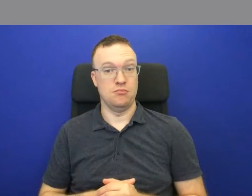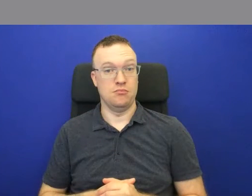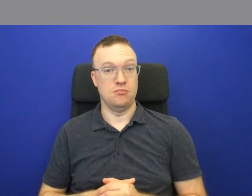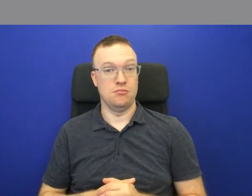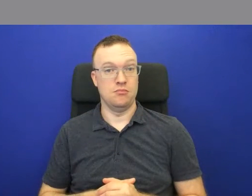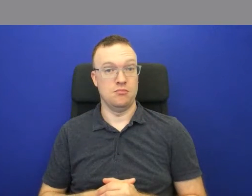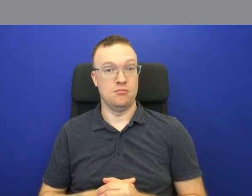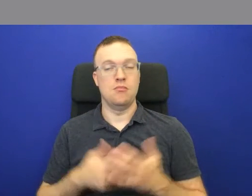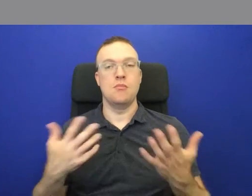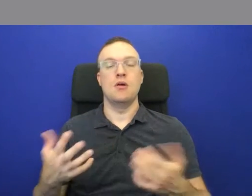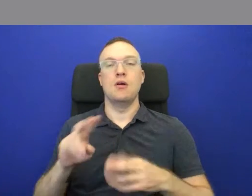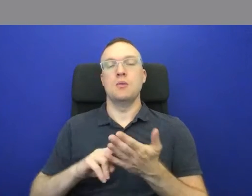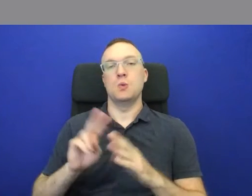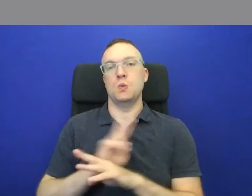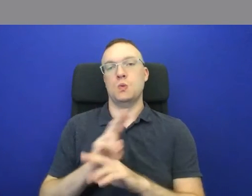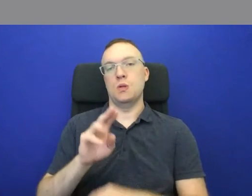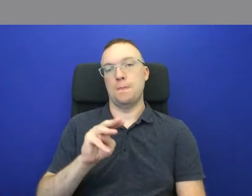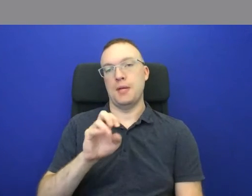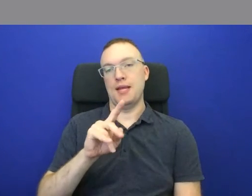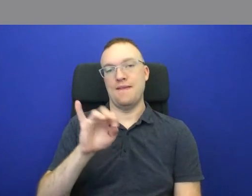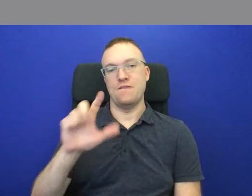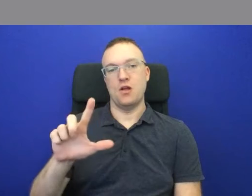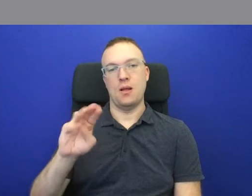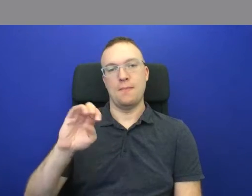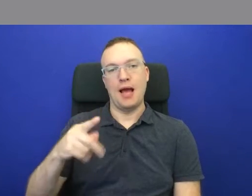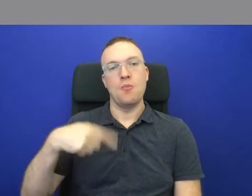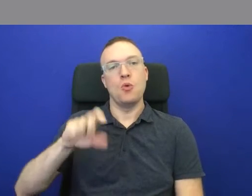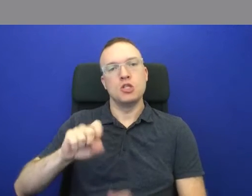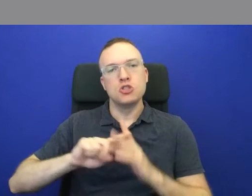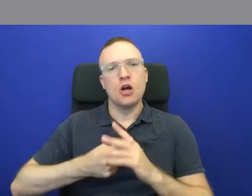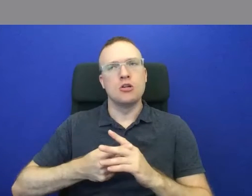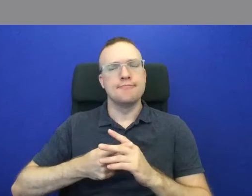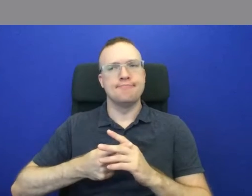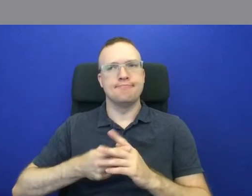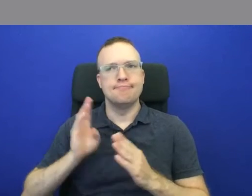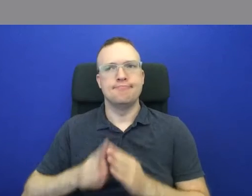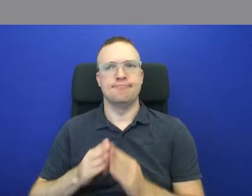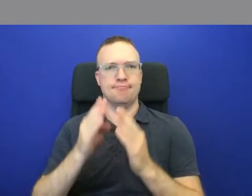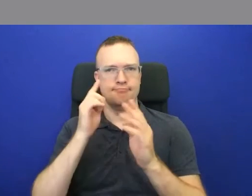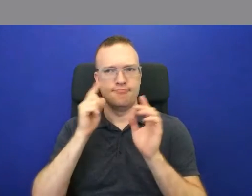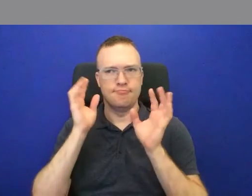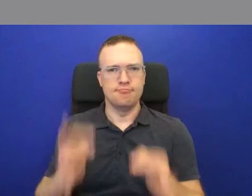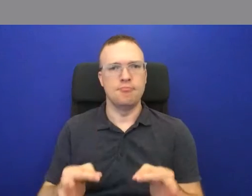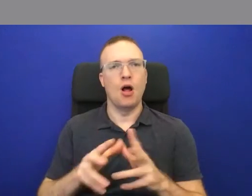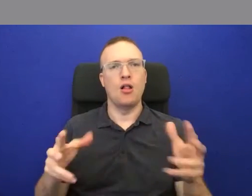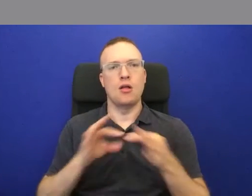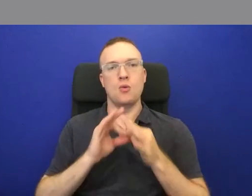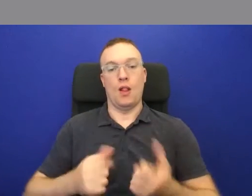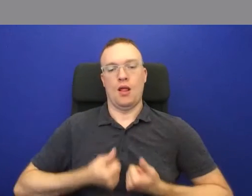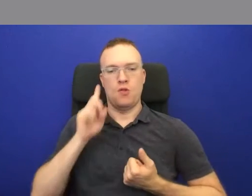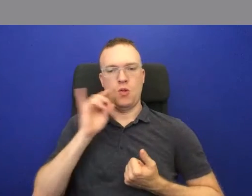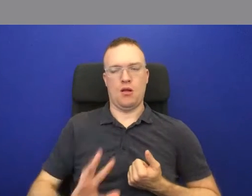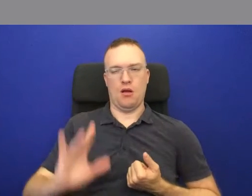So using a medieval map, we can actually start to conclude quite a lot of what life might have been like